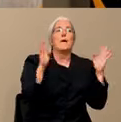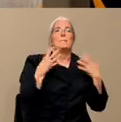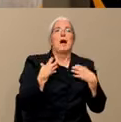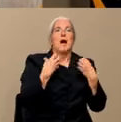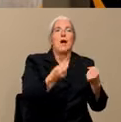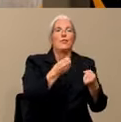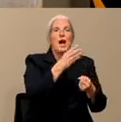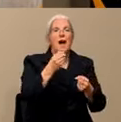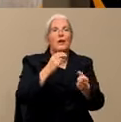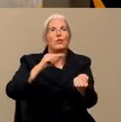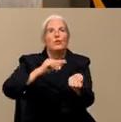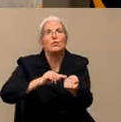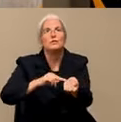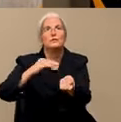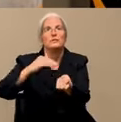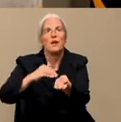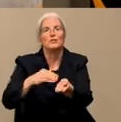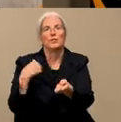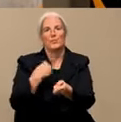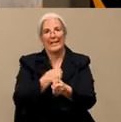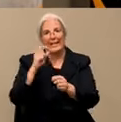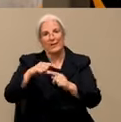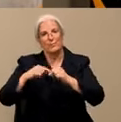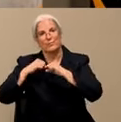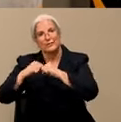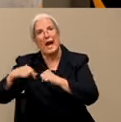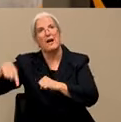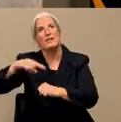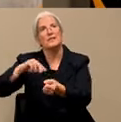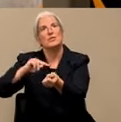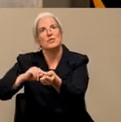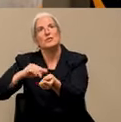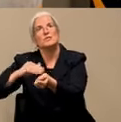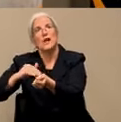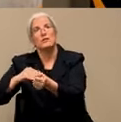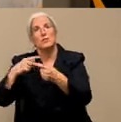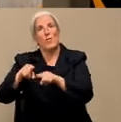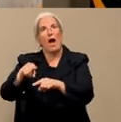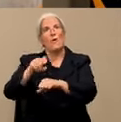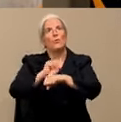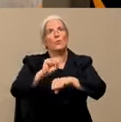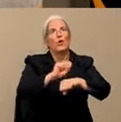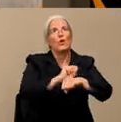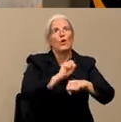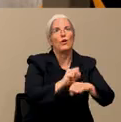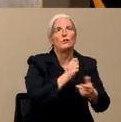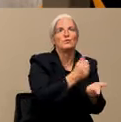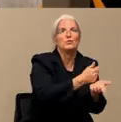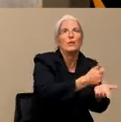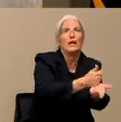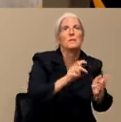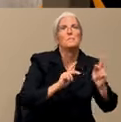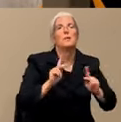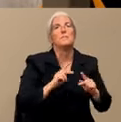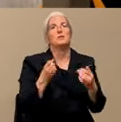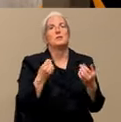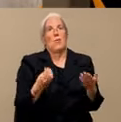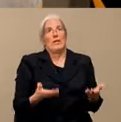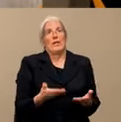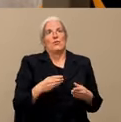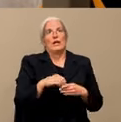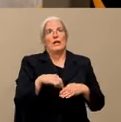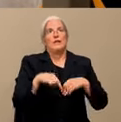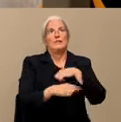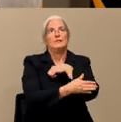appropriately protected as they care for those people. So those protocols that we have in Stanislaus County, how does that relate to, let's say, most of the other public health departments